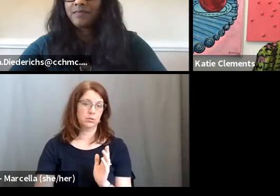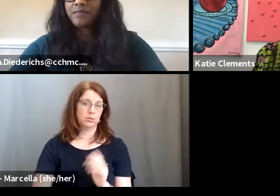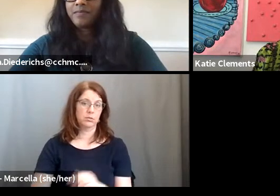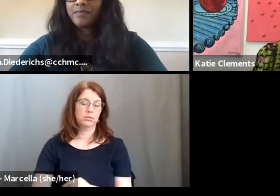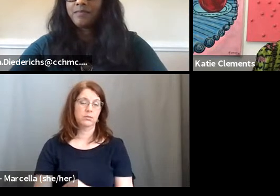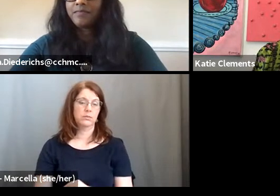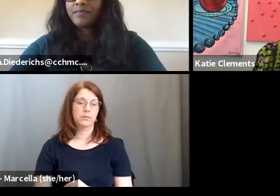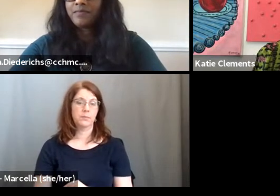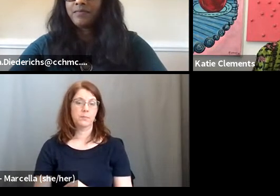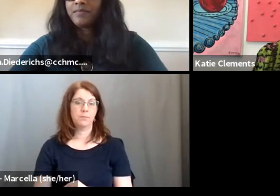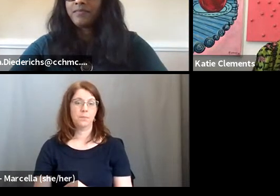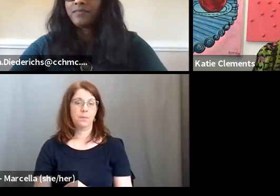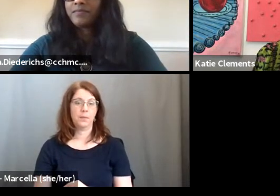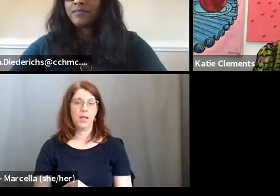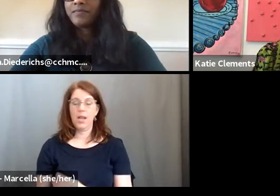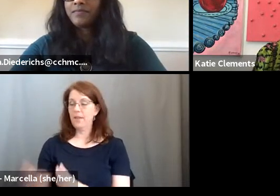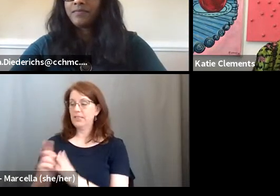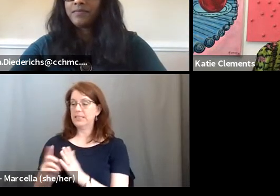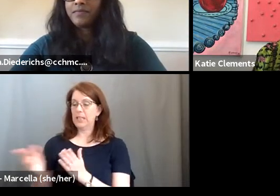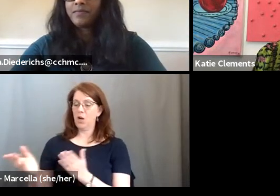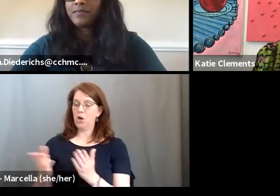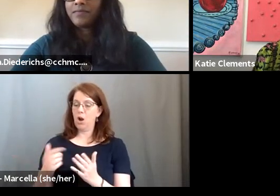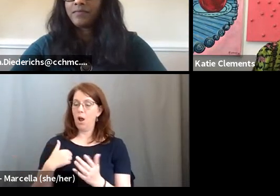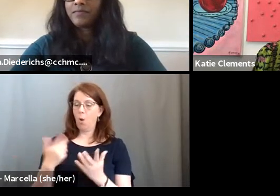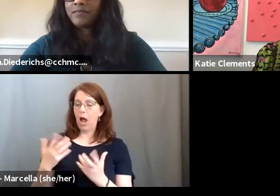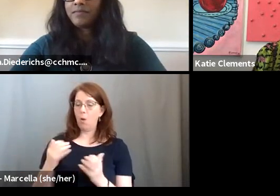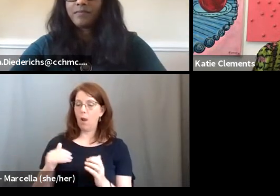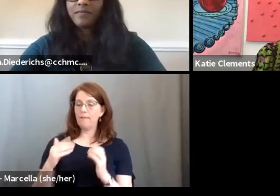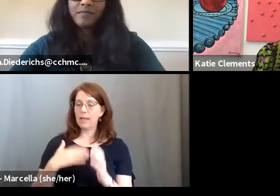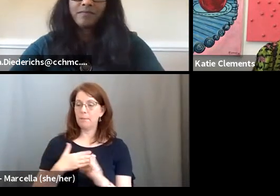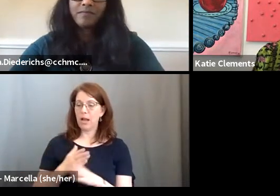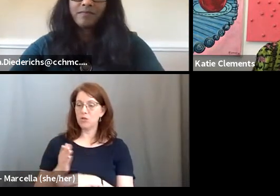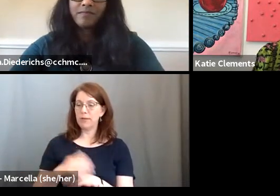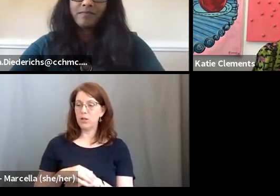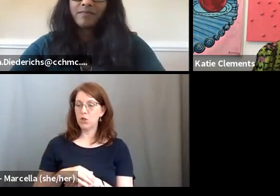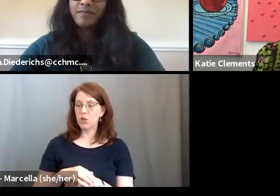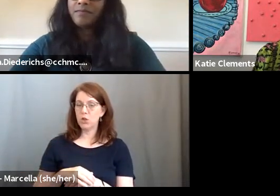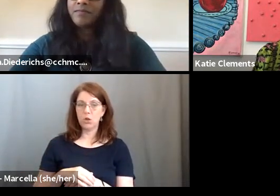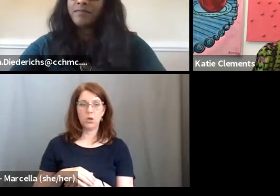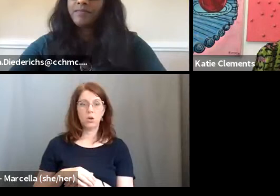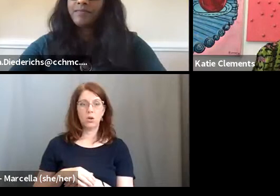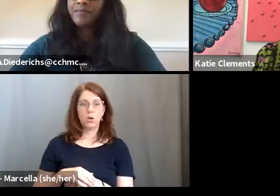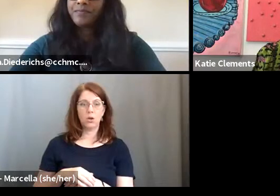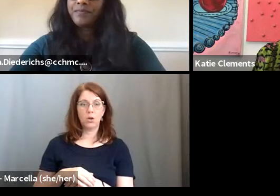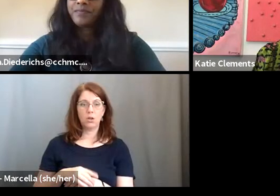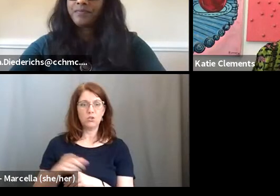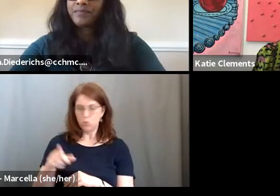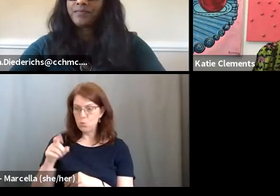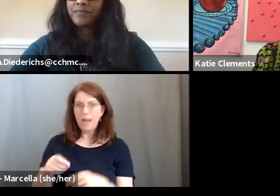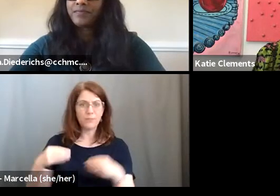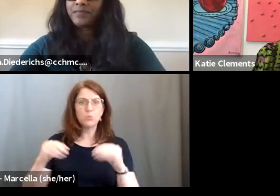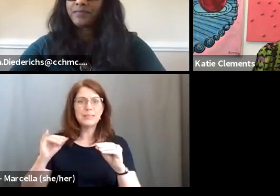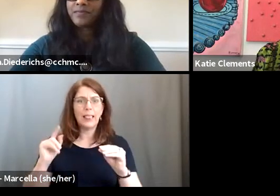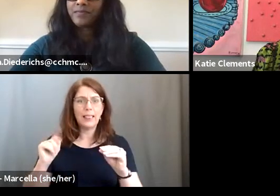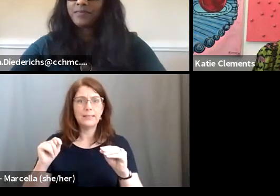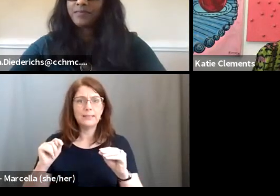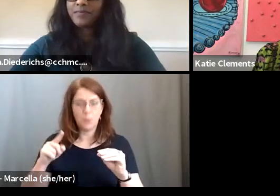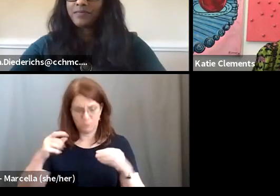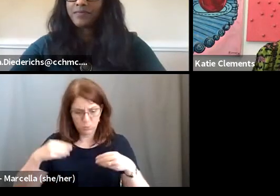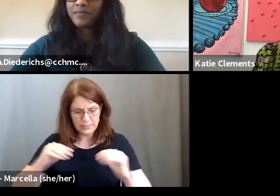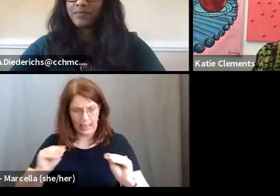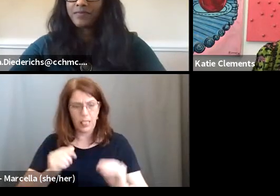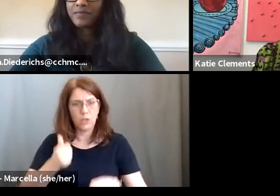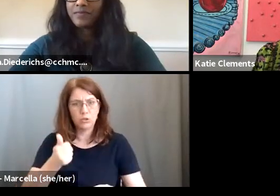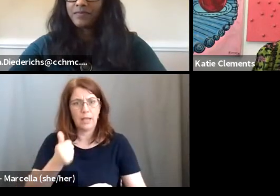a young designer comes to me and says, Hey, you know, I want to, I want to advance my career. My friend, you know, you have to sell it. You, I think you have to sell yourself and